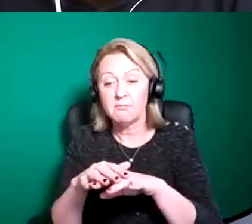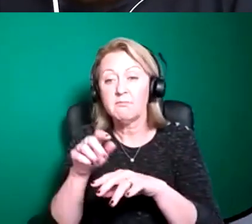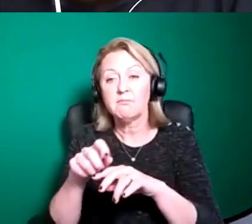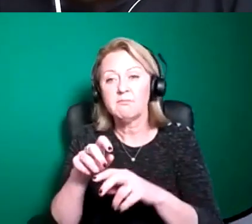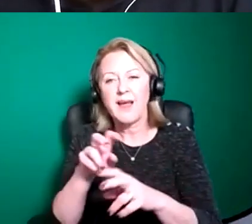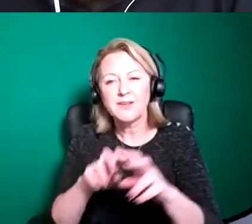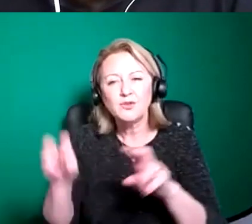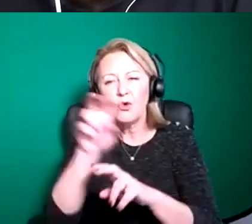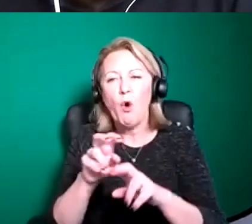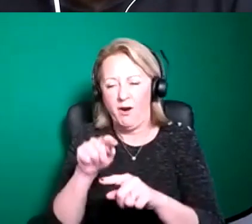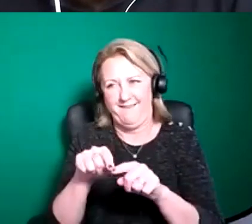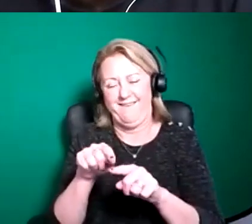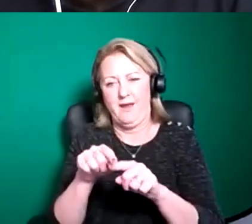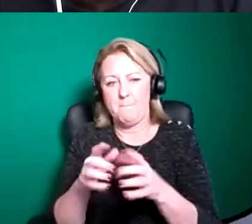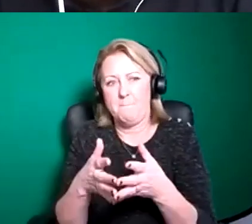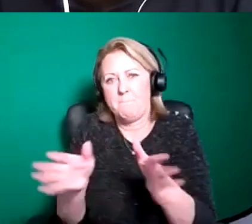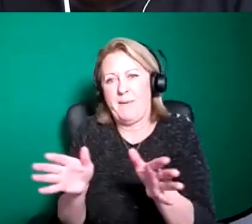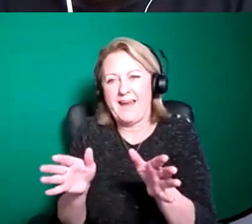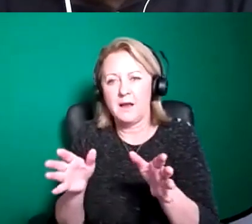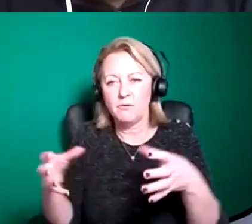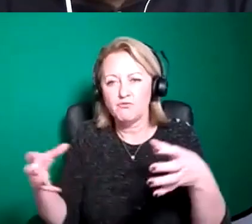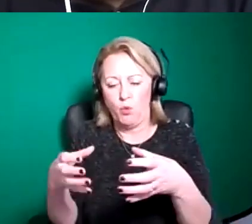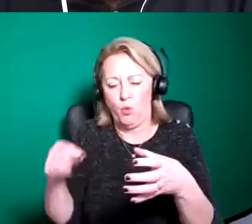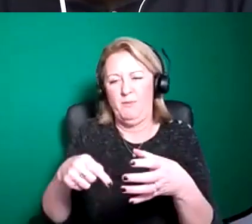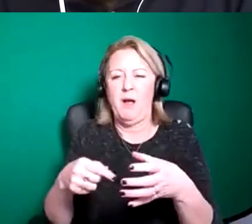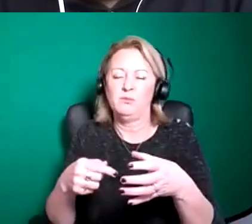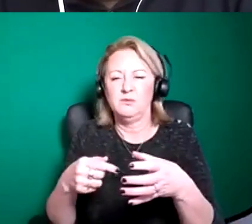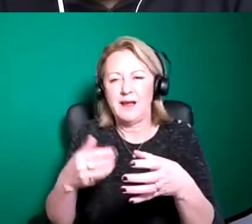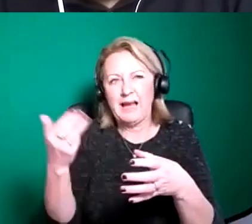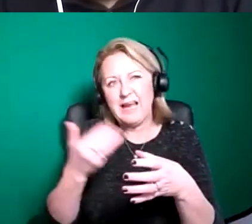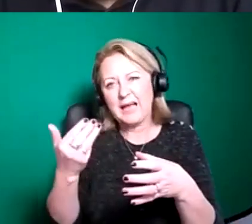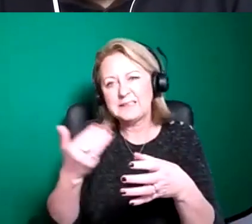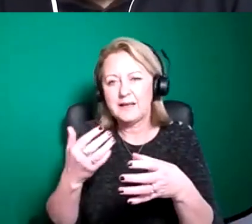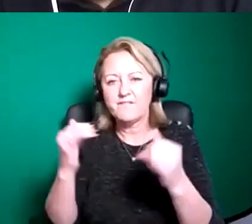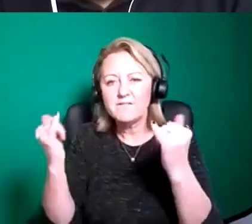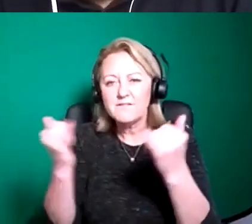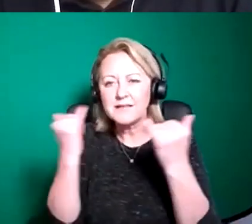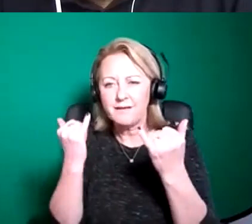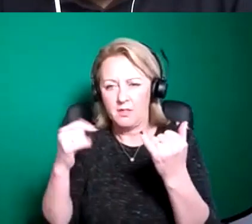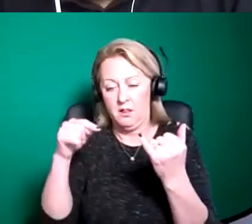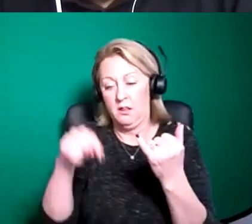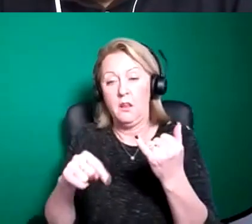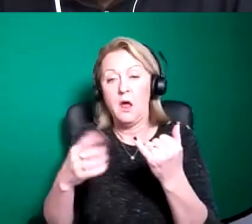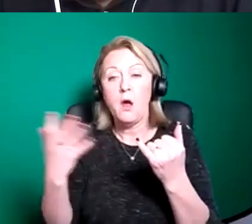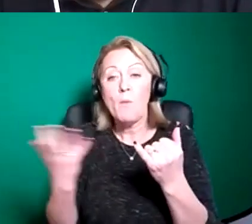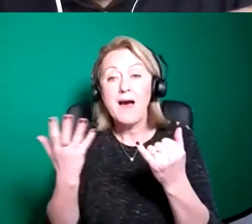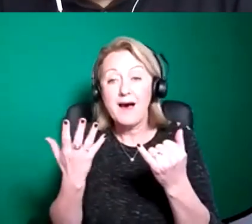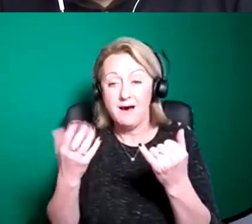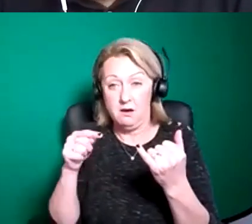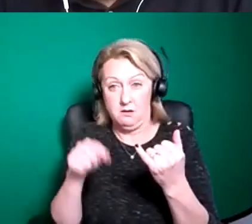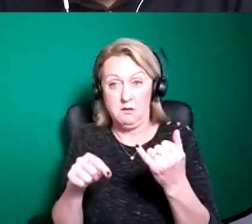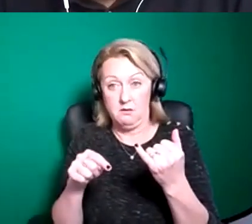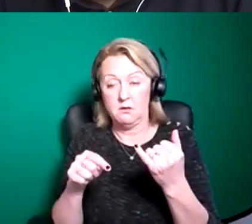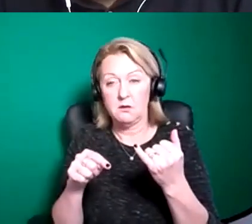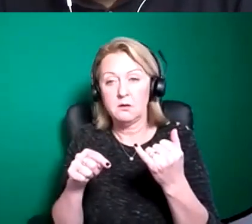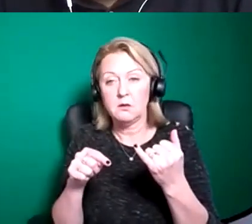which is a wider kind of group of around 18 or 19 festivals and many of which are based in what are now